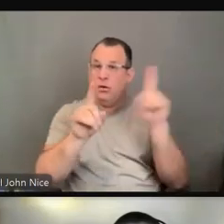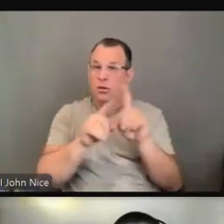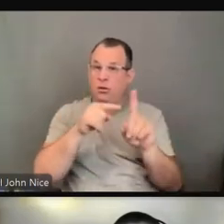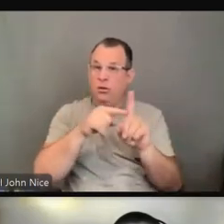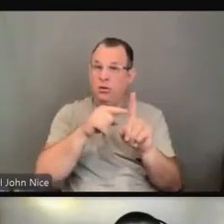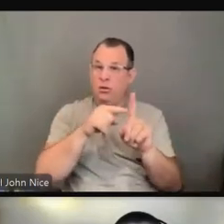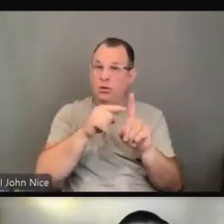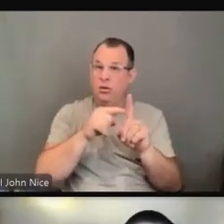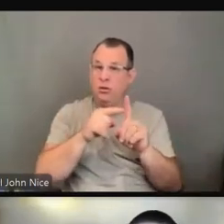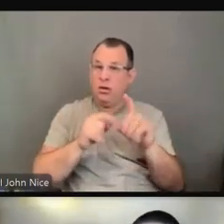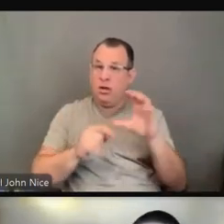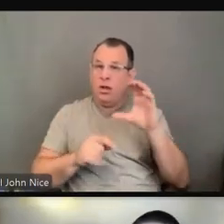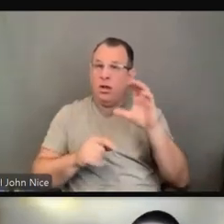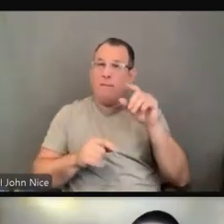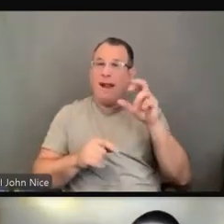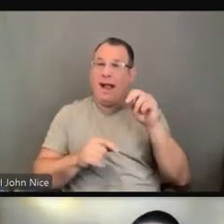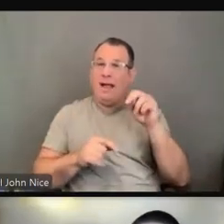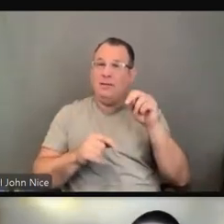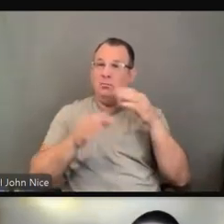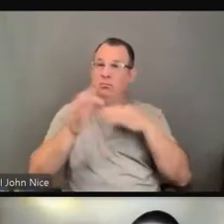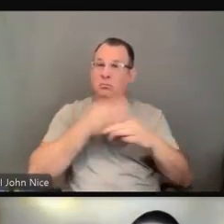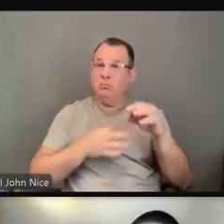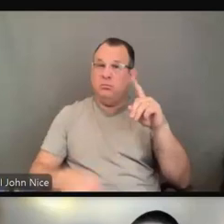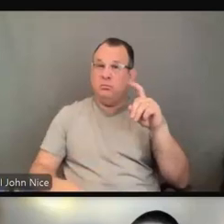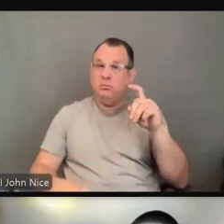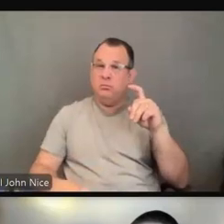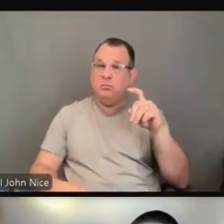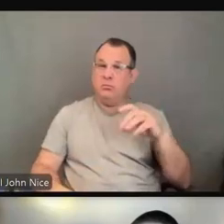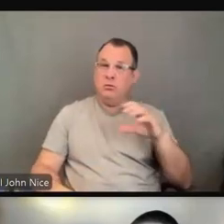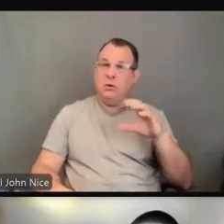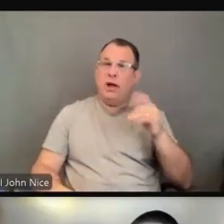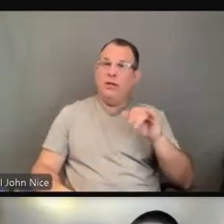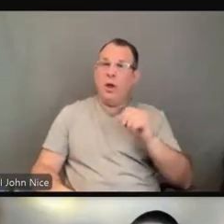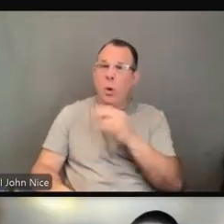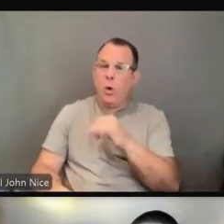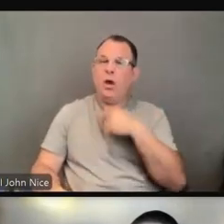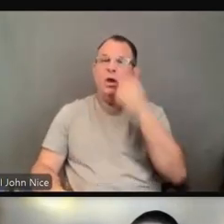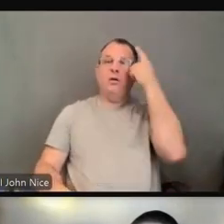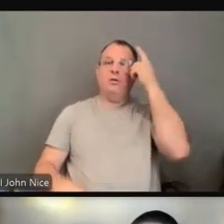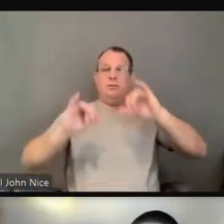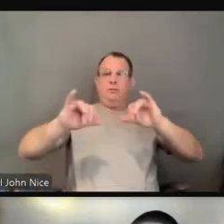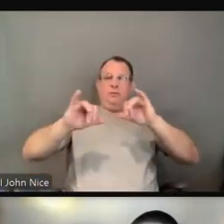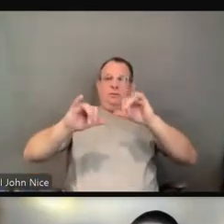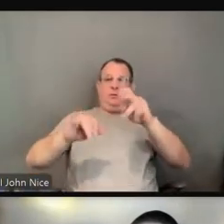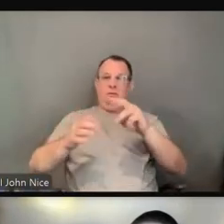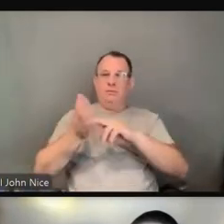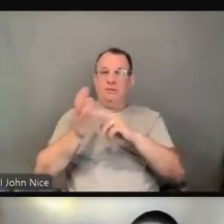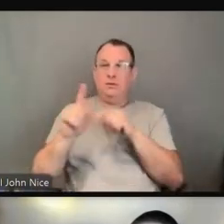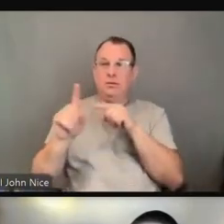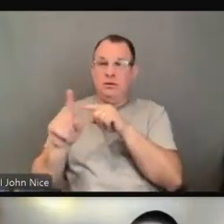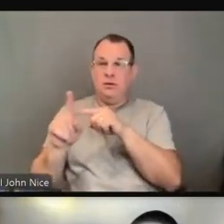Oh, okay, okay, I think I'm understanding. So an individual goes to a facility,